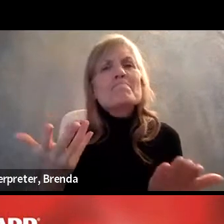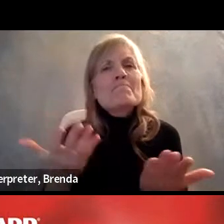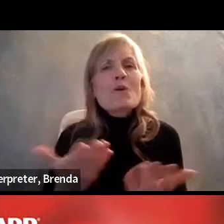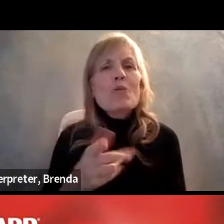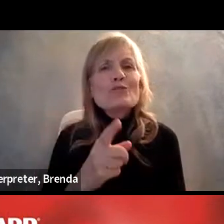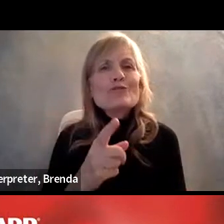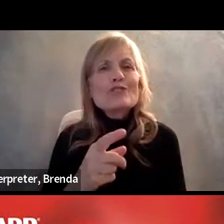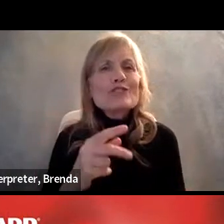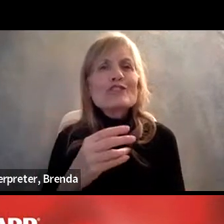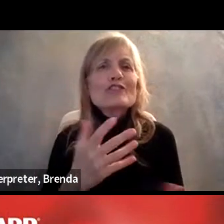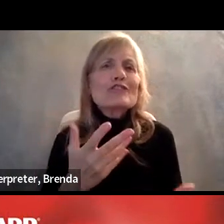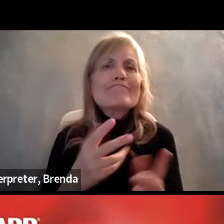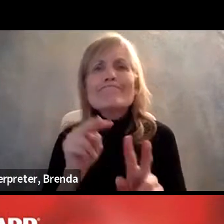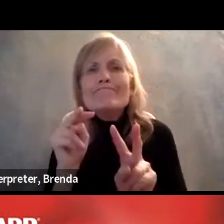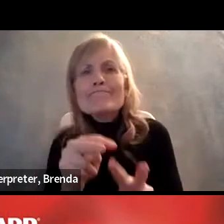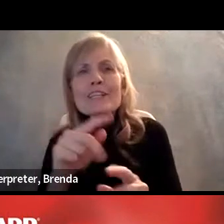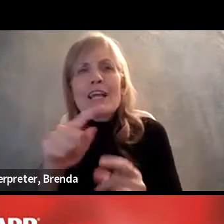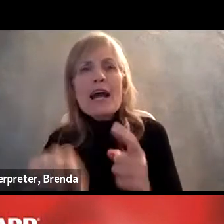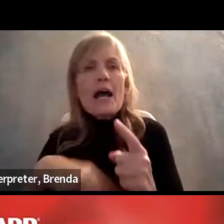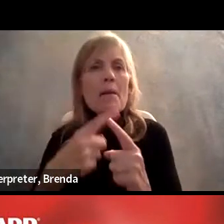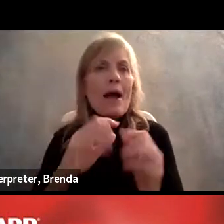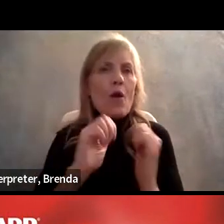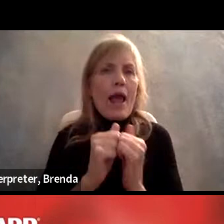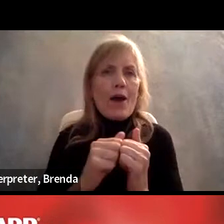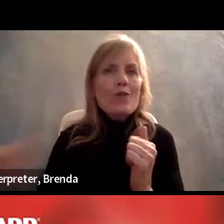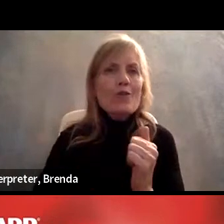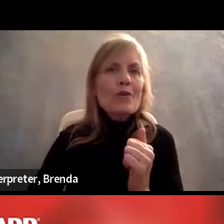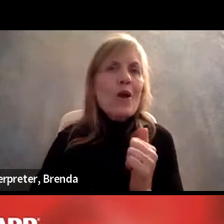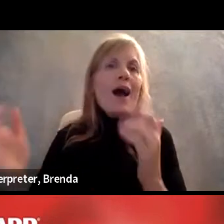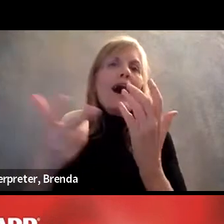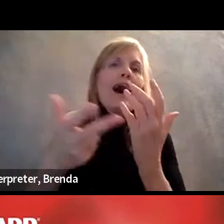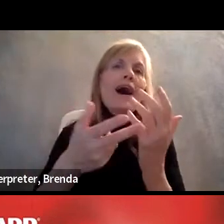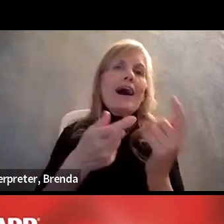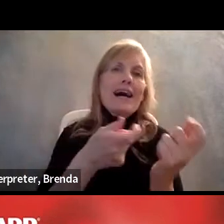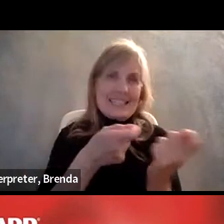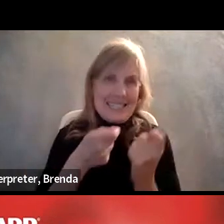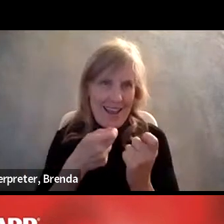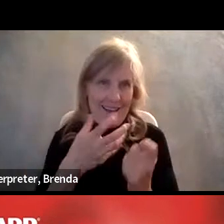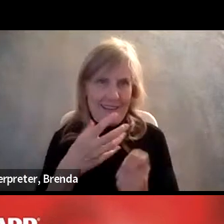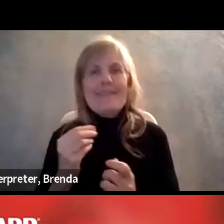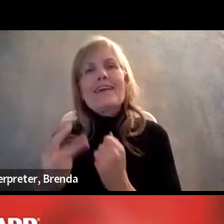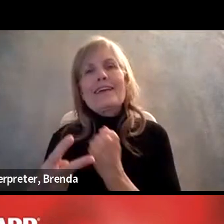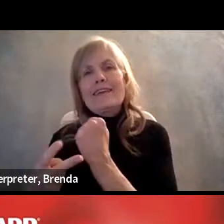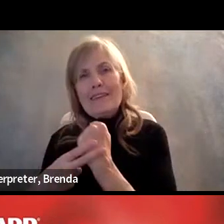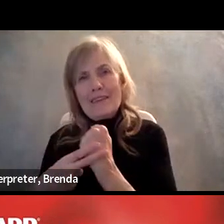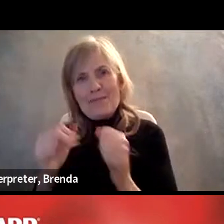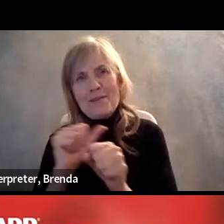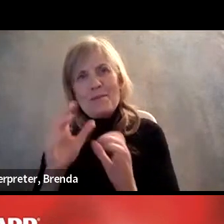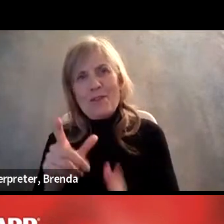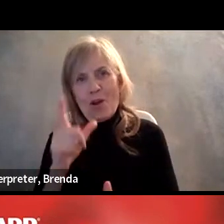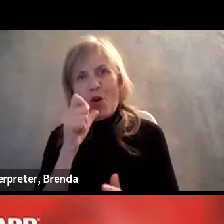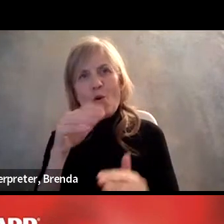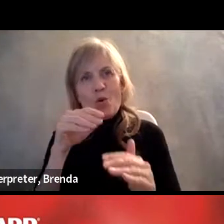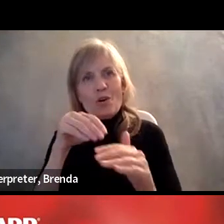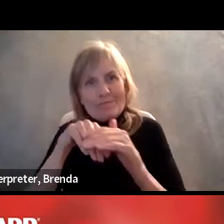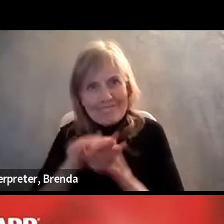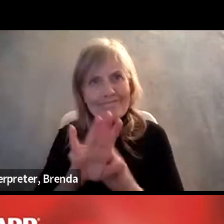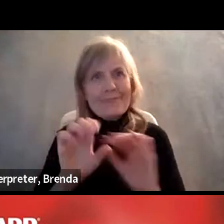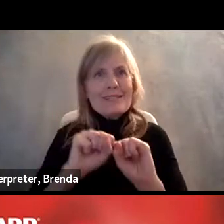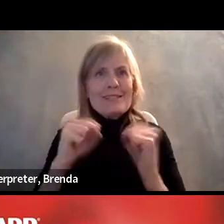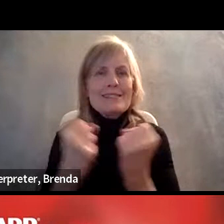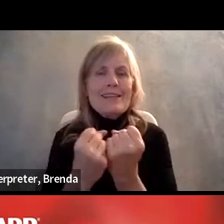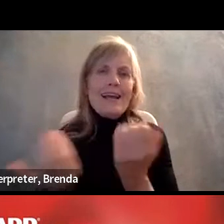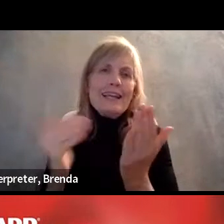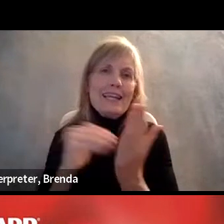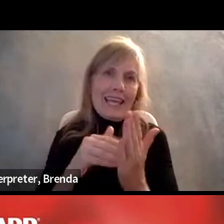find, attract and retain workers with this, uh, you know, who are coming back into society after a period